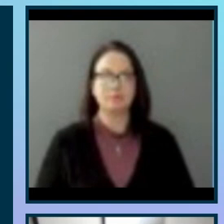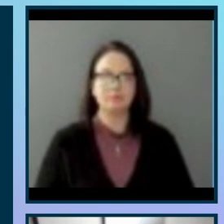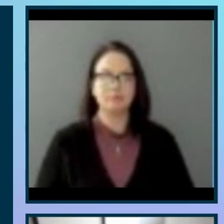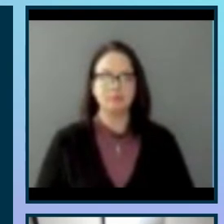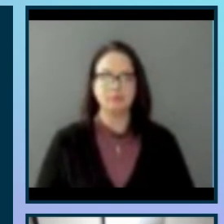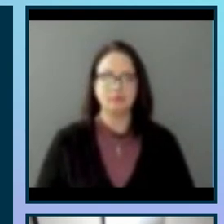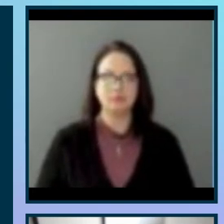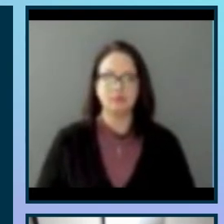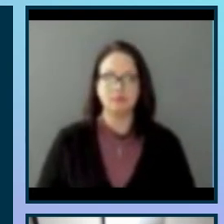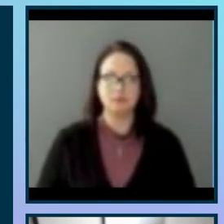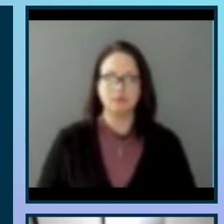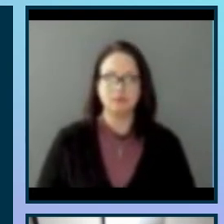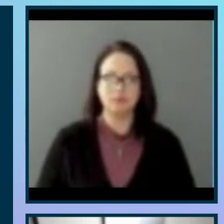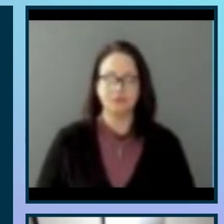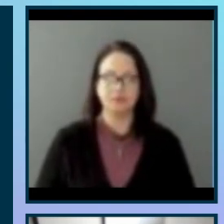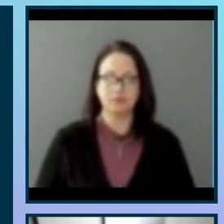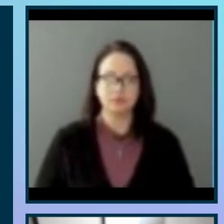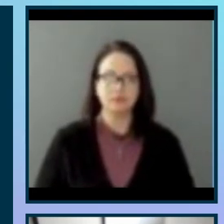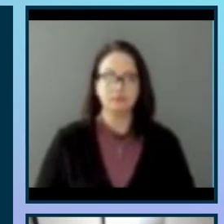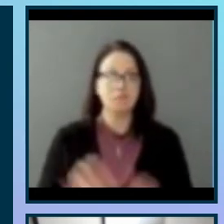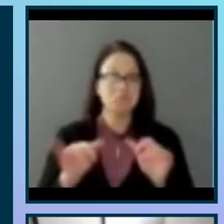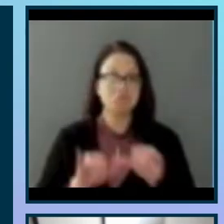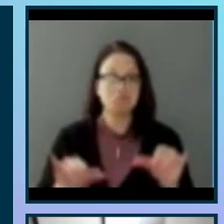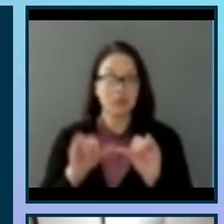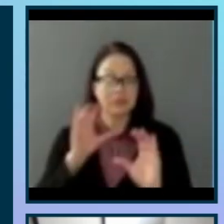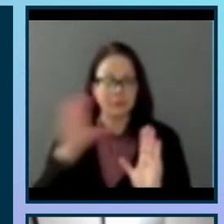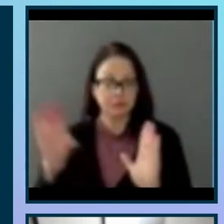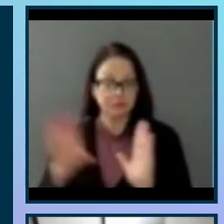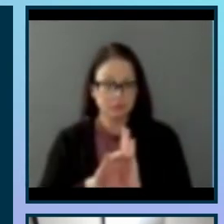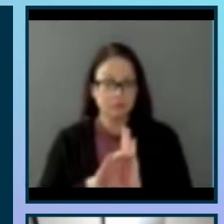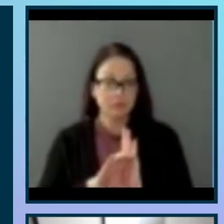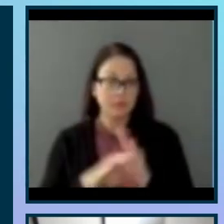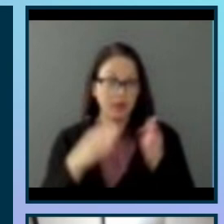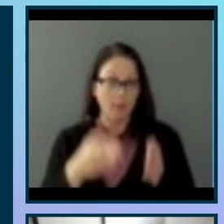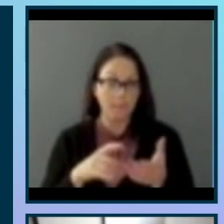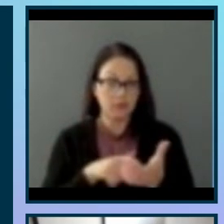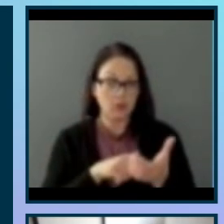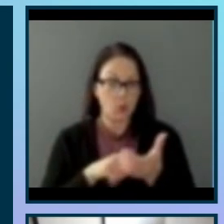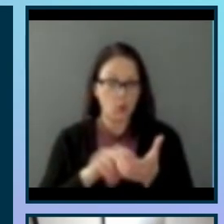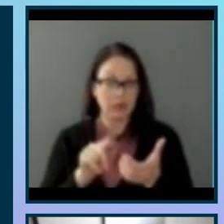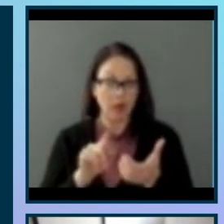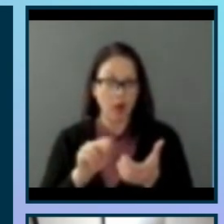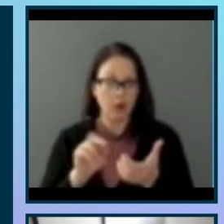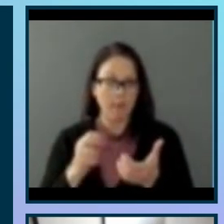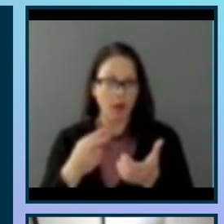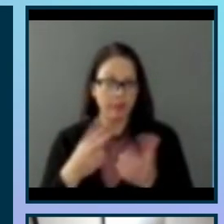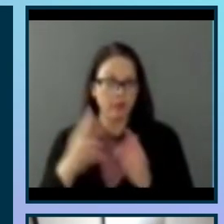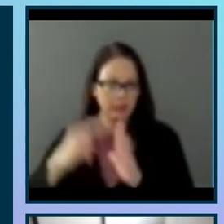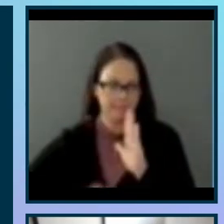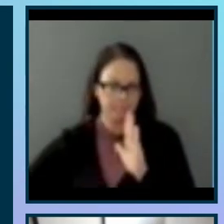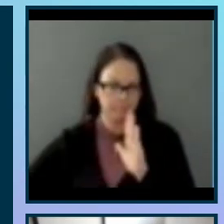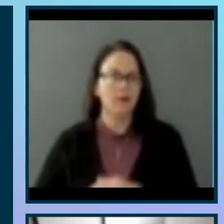So I have another image, same image of the person holding the audio moth. So citizen scientists